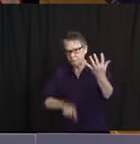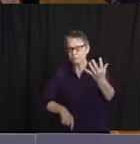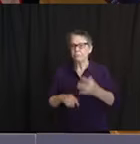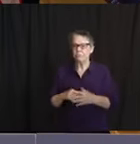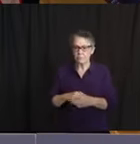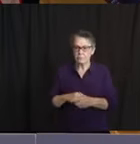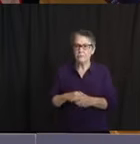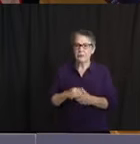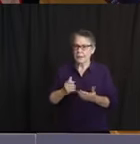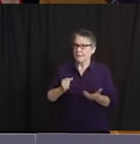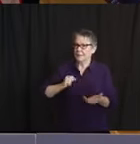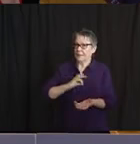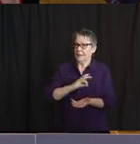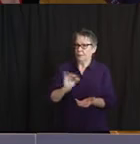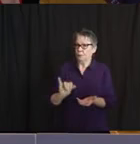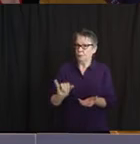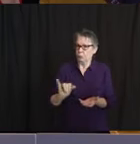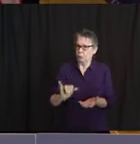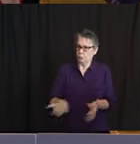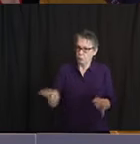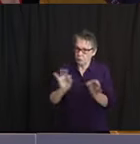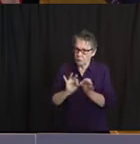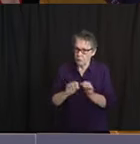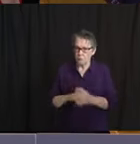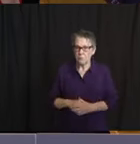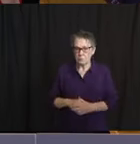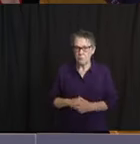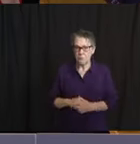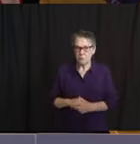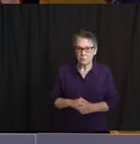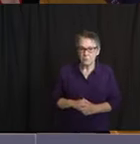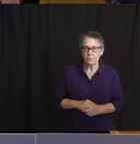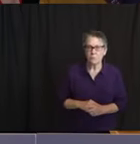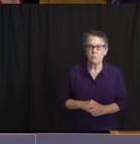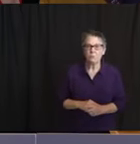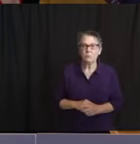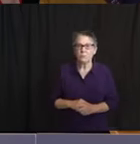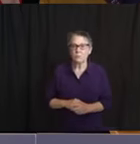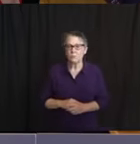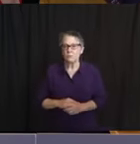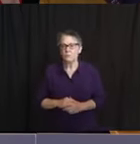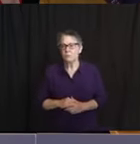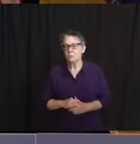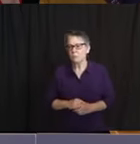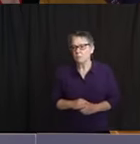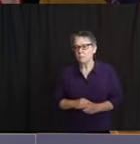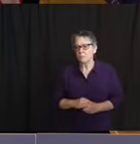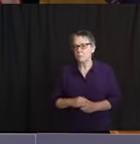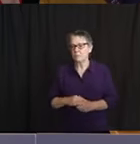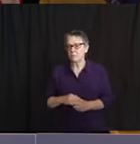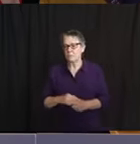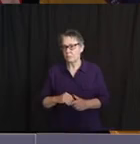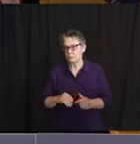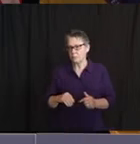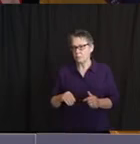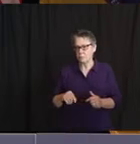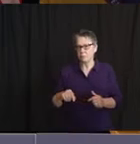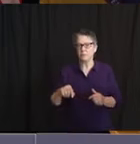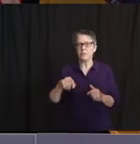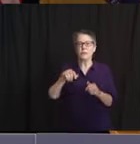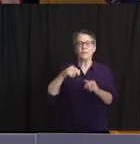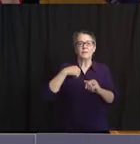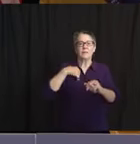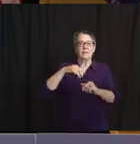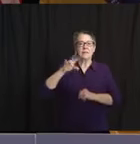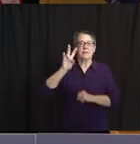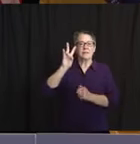individuals, with more than 7,300 tests completed to date, 27%